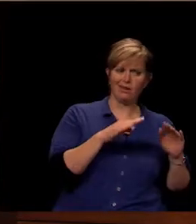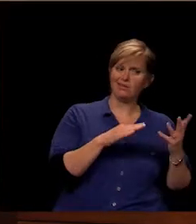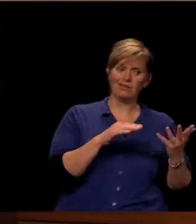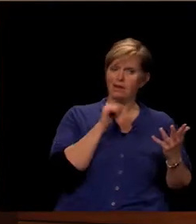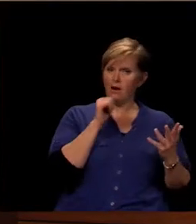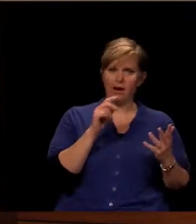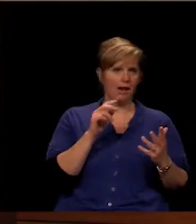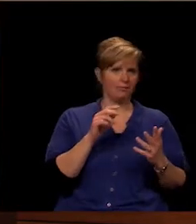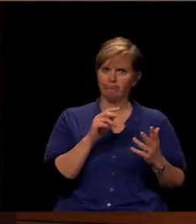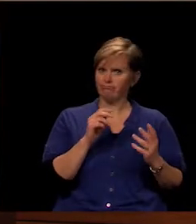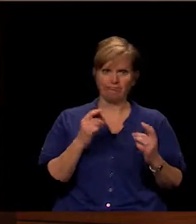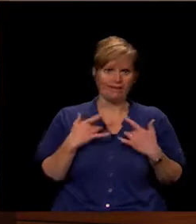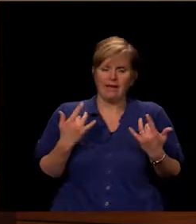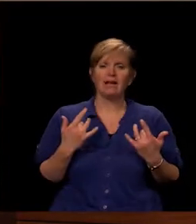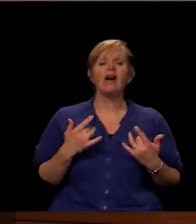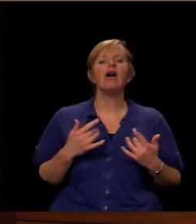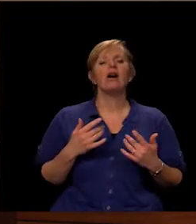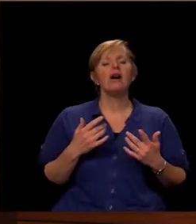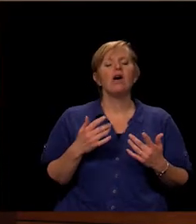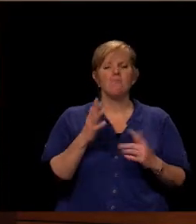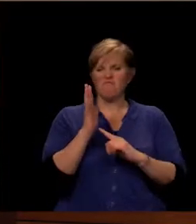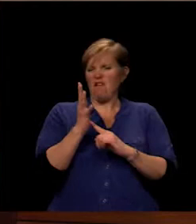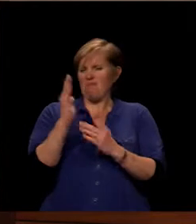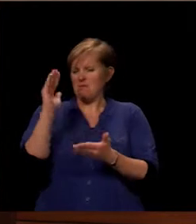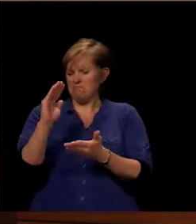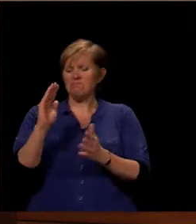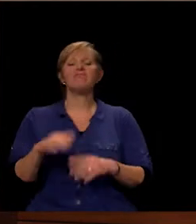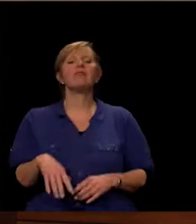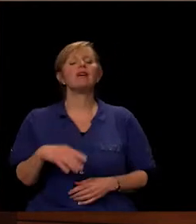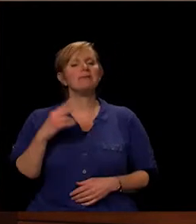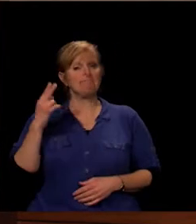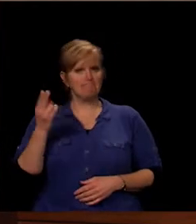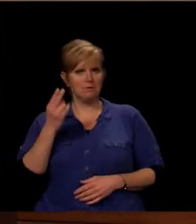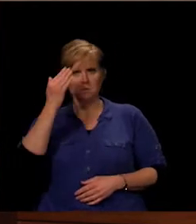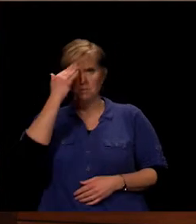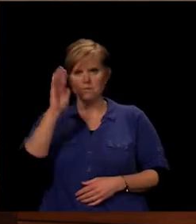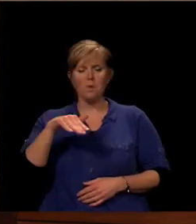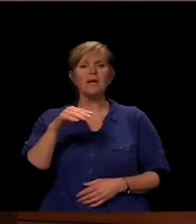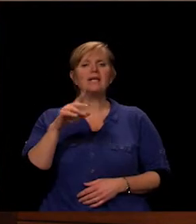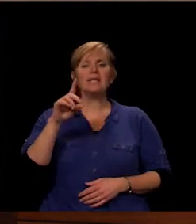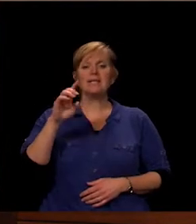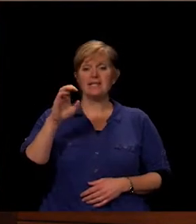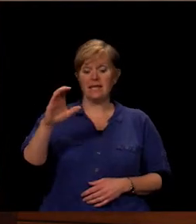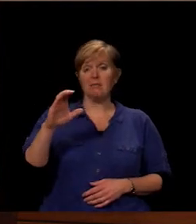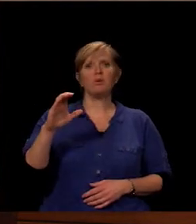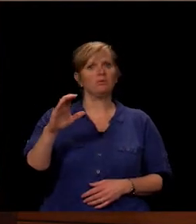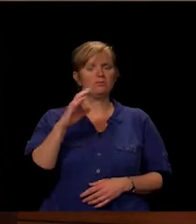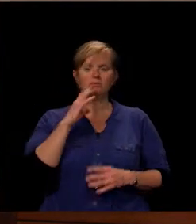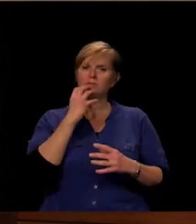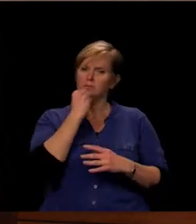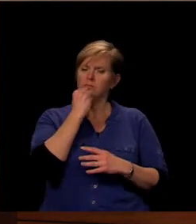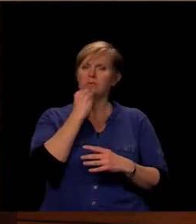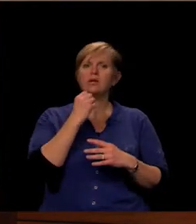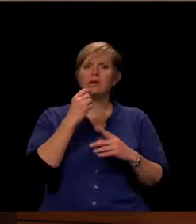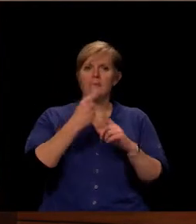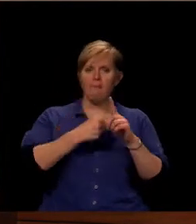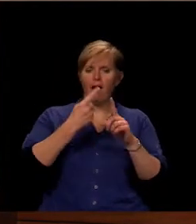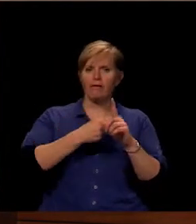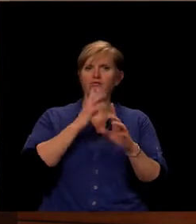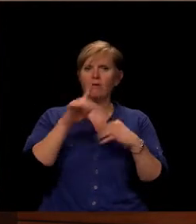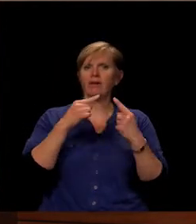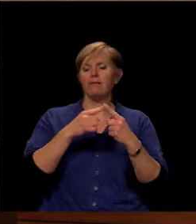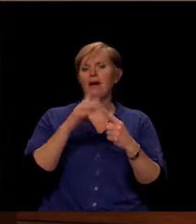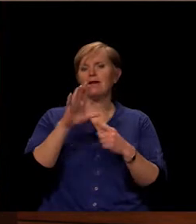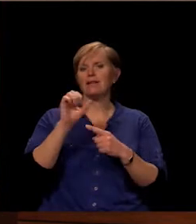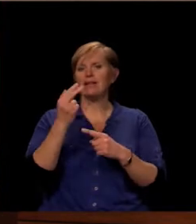in five minutes. Historically, you all know that December is the most critical month for school districts with regards to cash flow. So I just wanted to give you an update